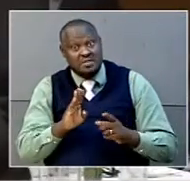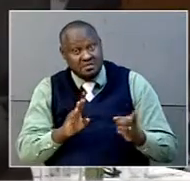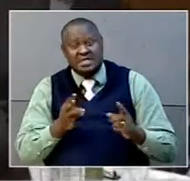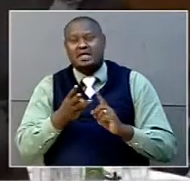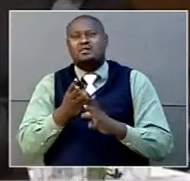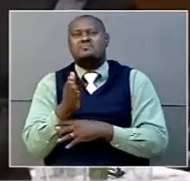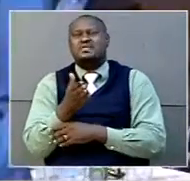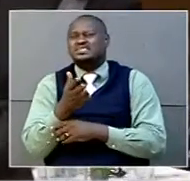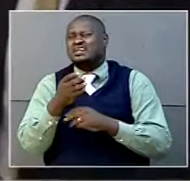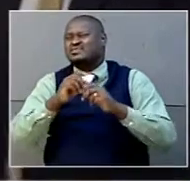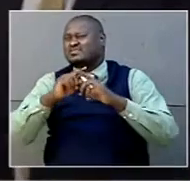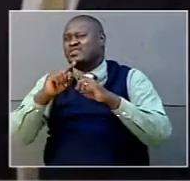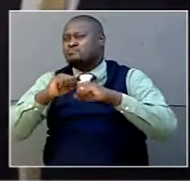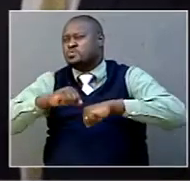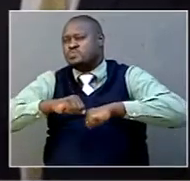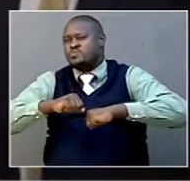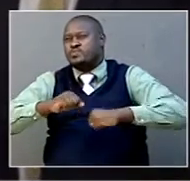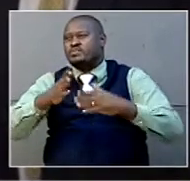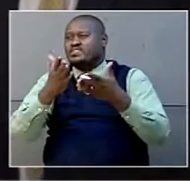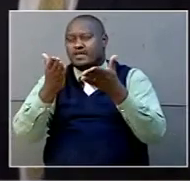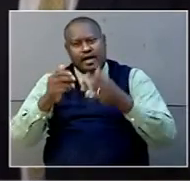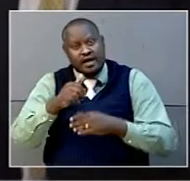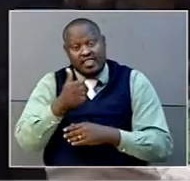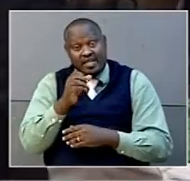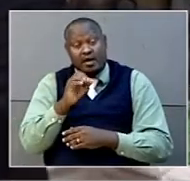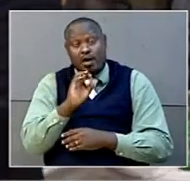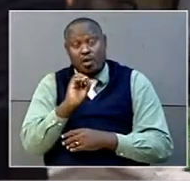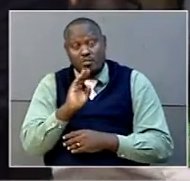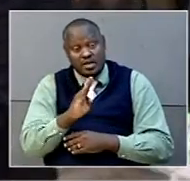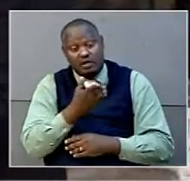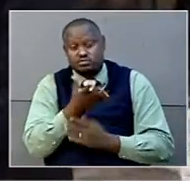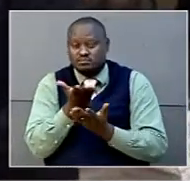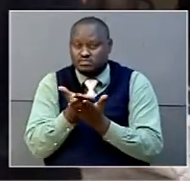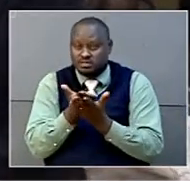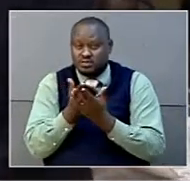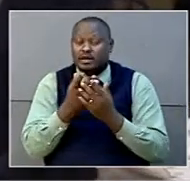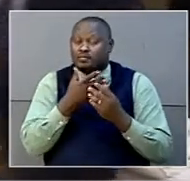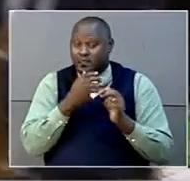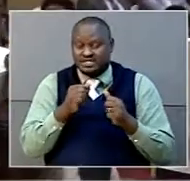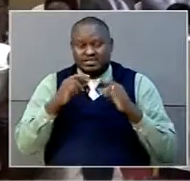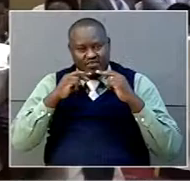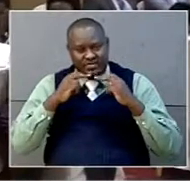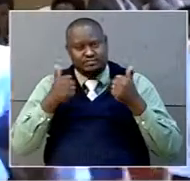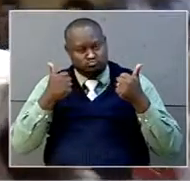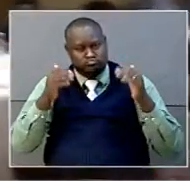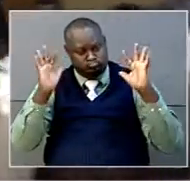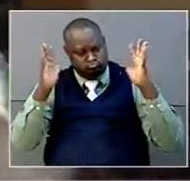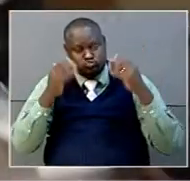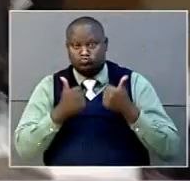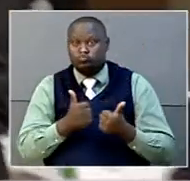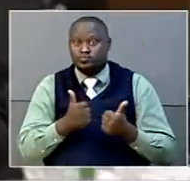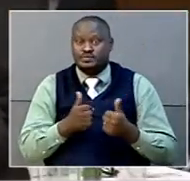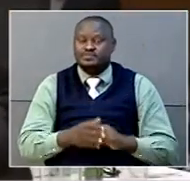academicians. Some of the outstanding old students, some recognized that they found a raising dinner. We are raising for the computers